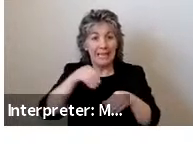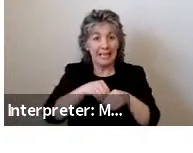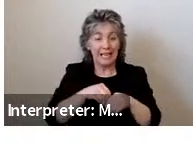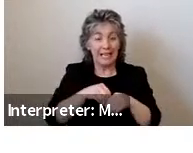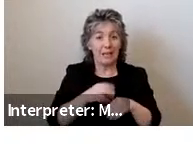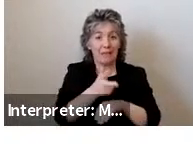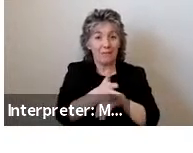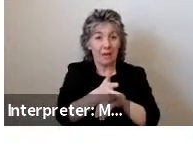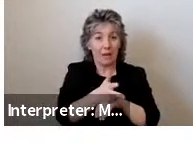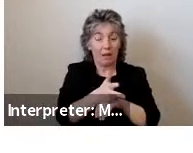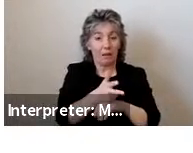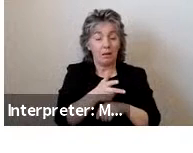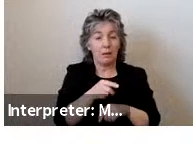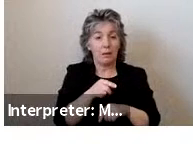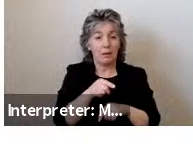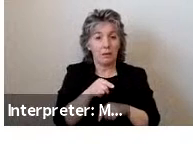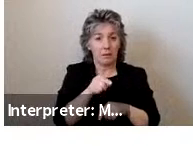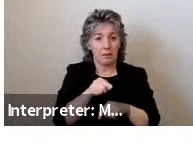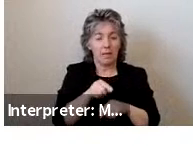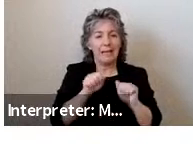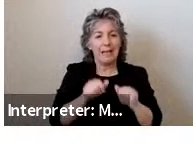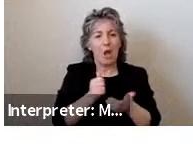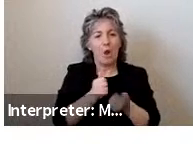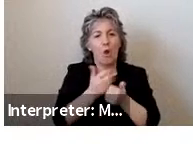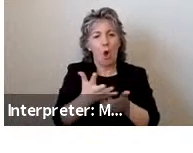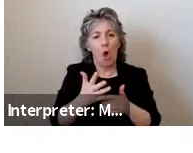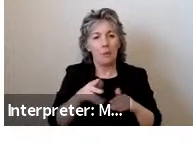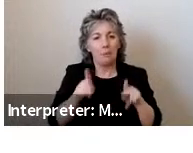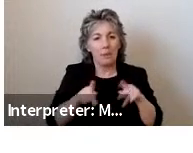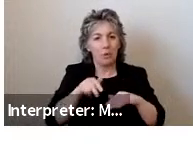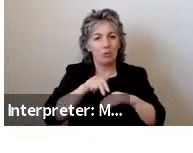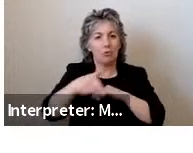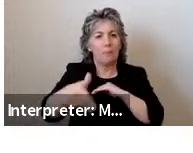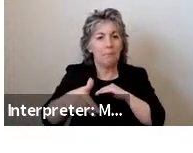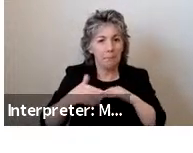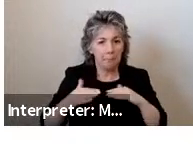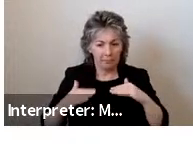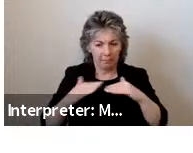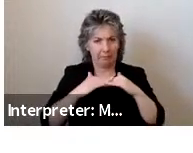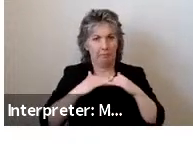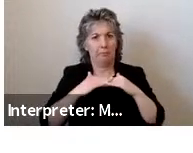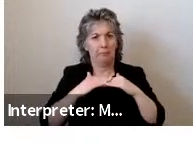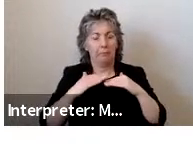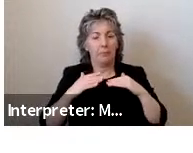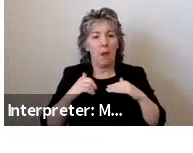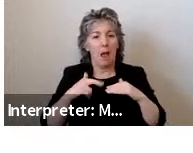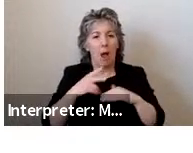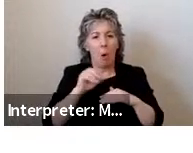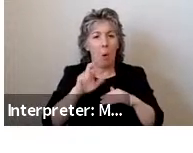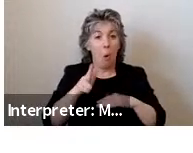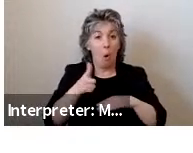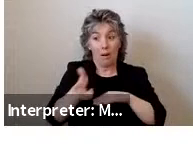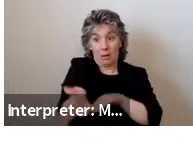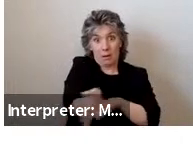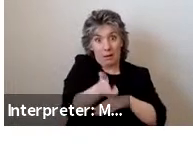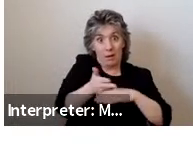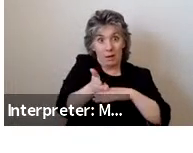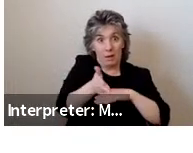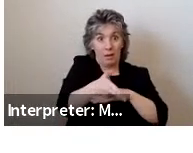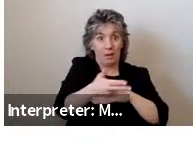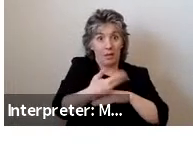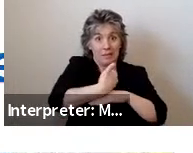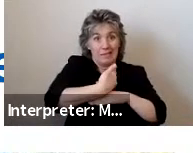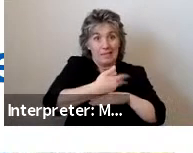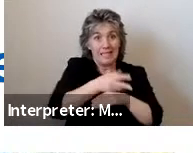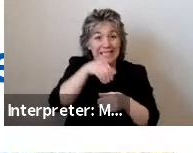deployment could create trip and fall hazards and reduce clear spaces for turning and maneuvering inside the vehicle.